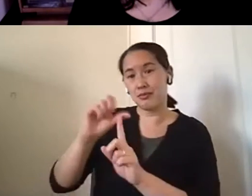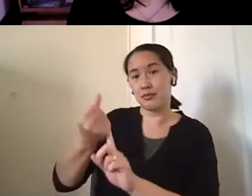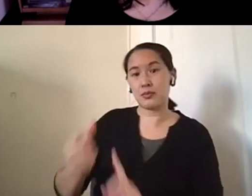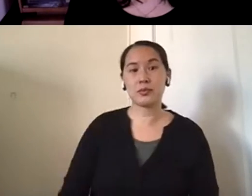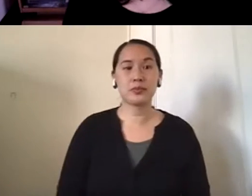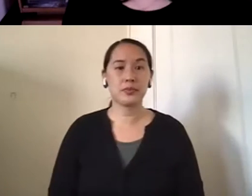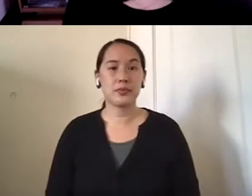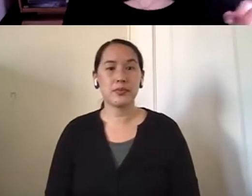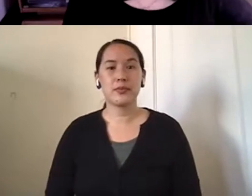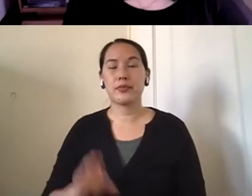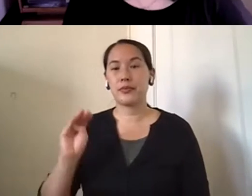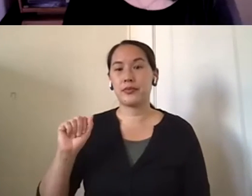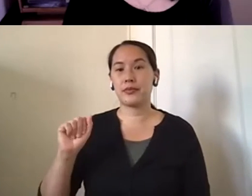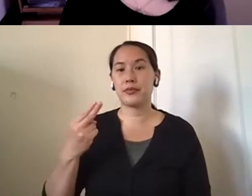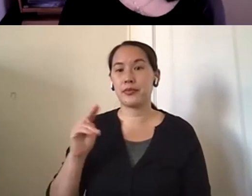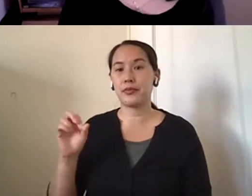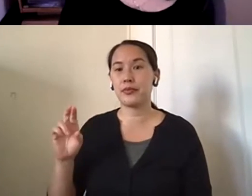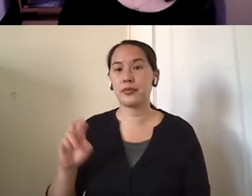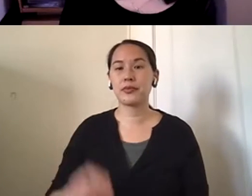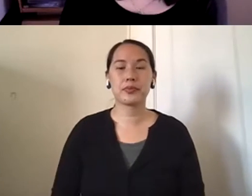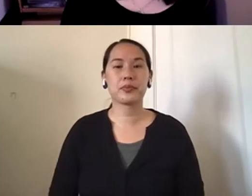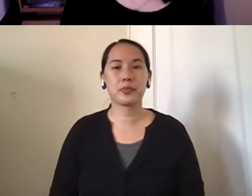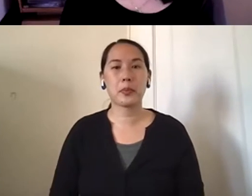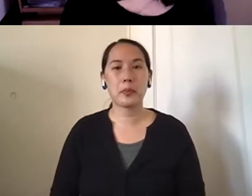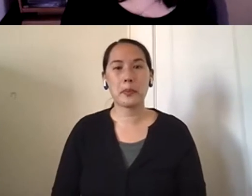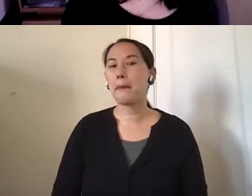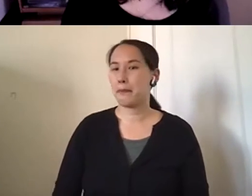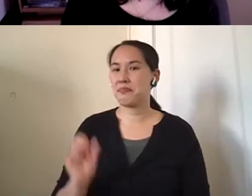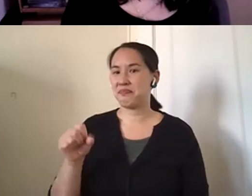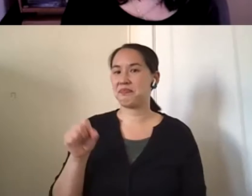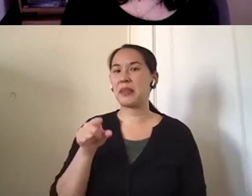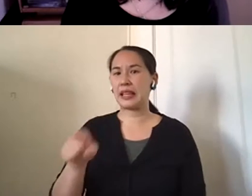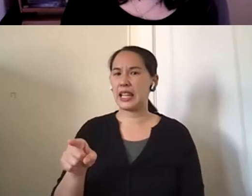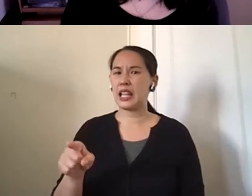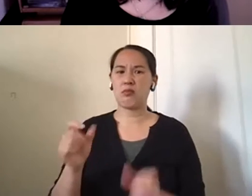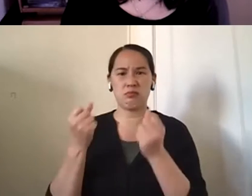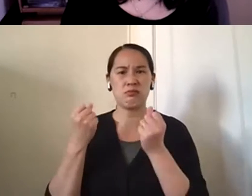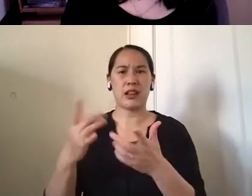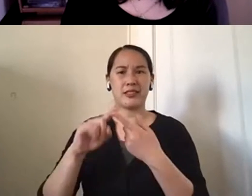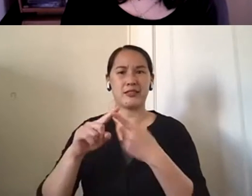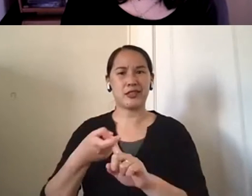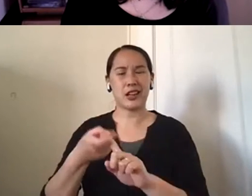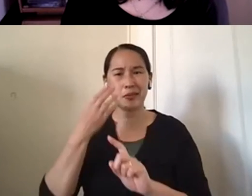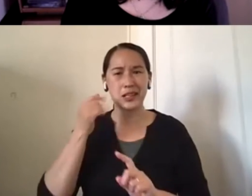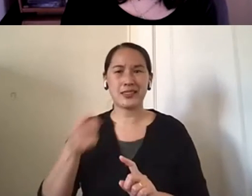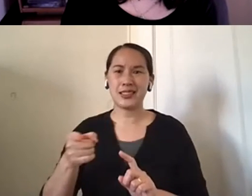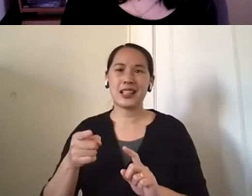Yeah. So, um, he had an extensive, um, friend circle, I think, because he was kind of a jack of all trades. So he